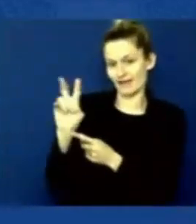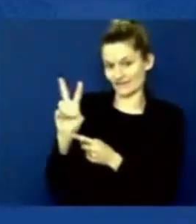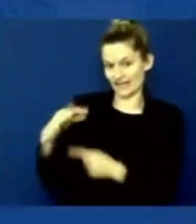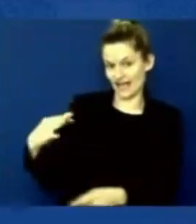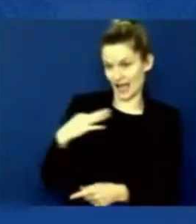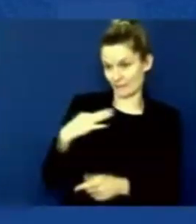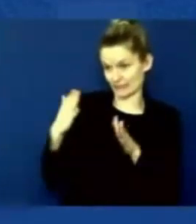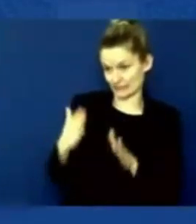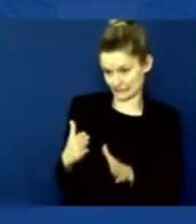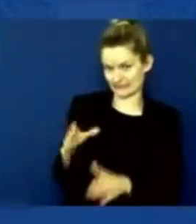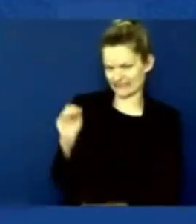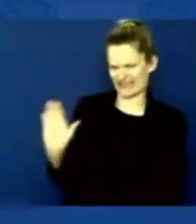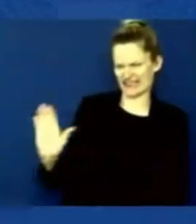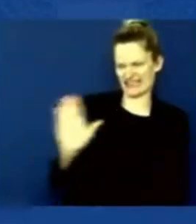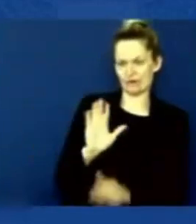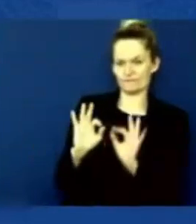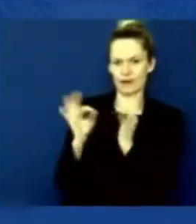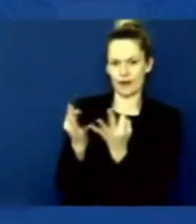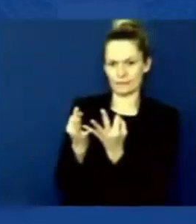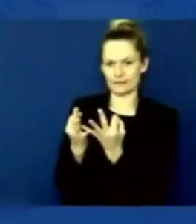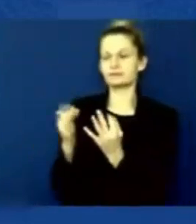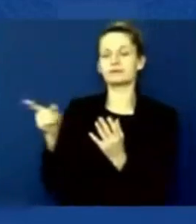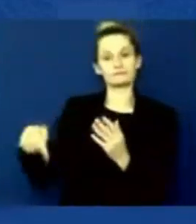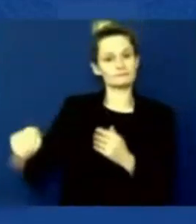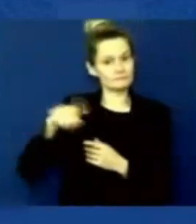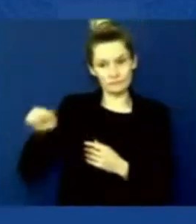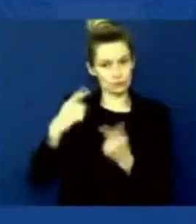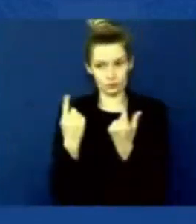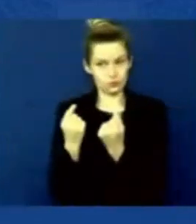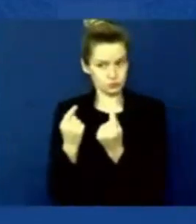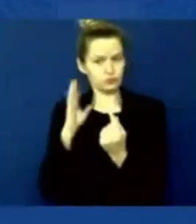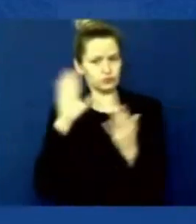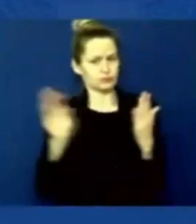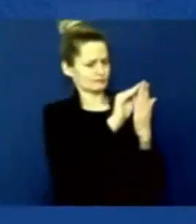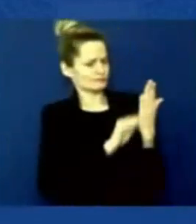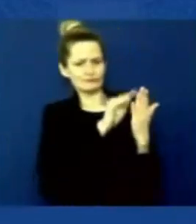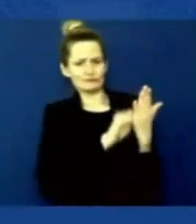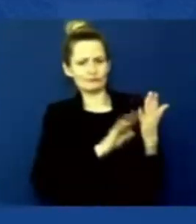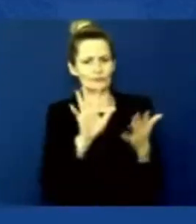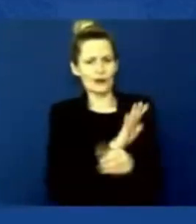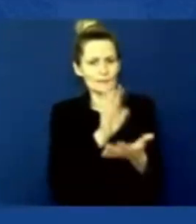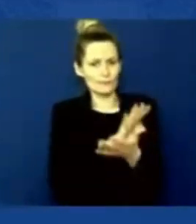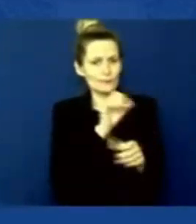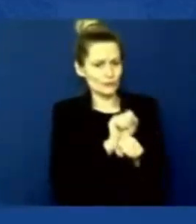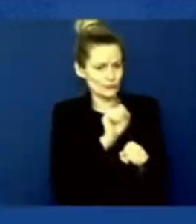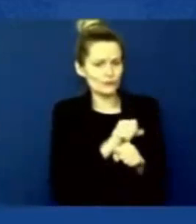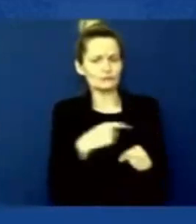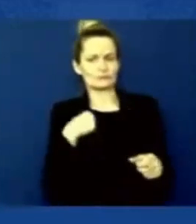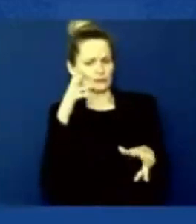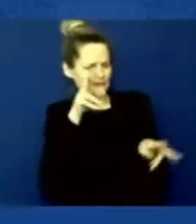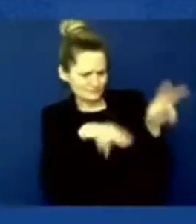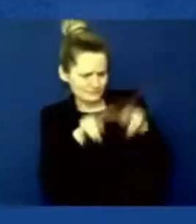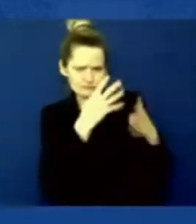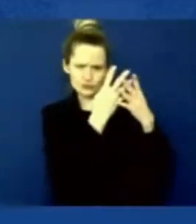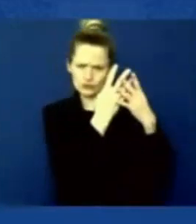paperwork while we conduct security screenings and background checks before they continue on to their final destination in the United States or in another